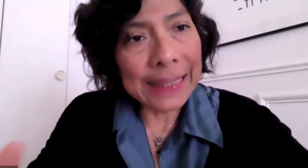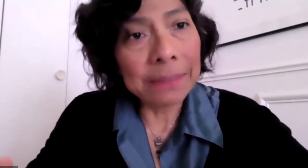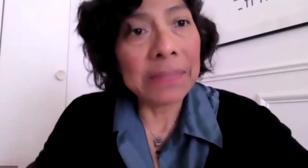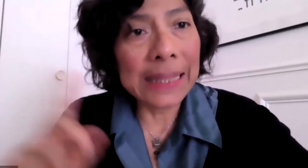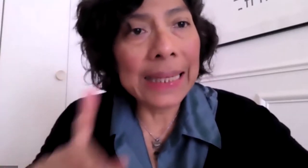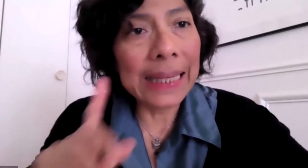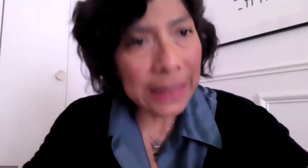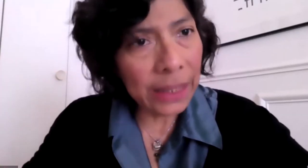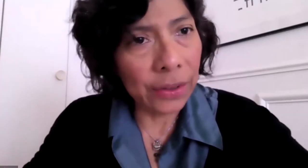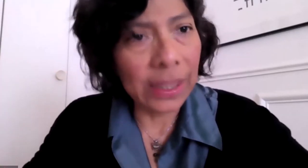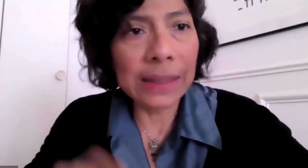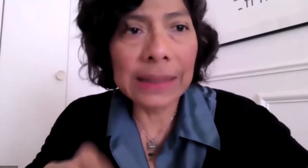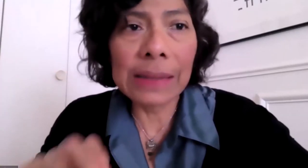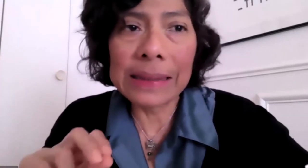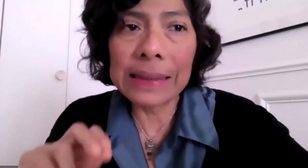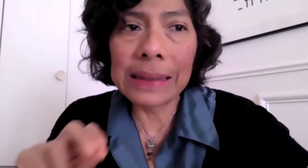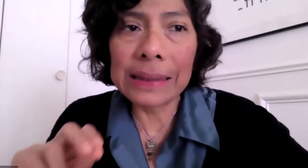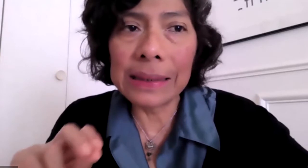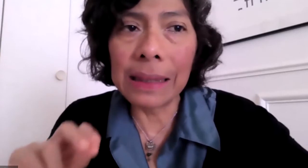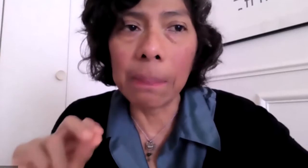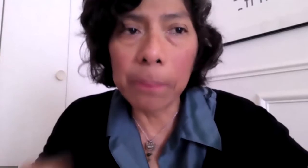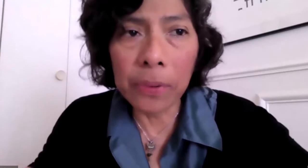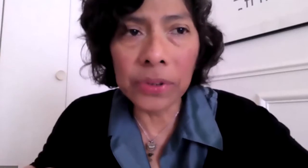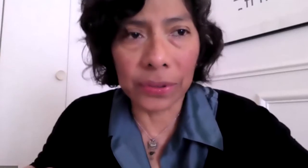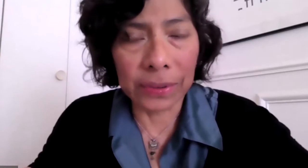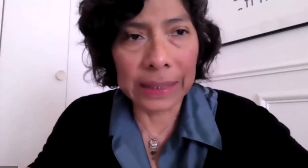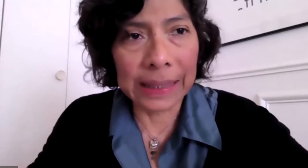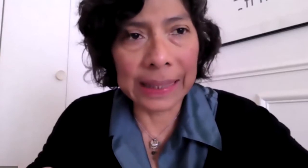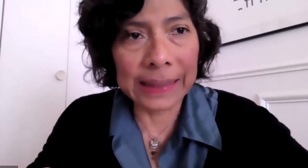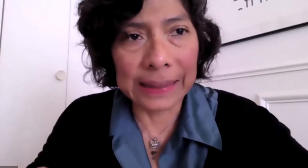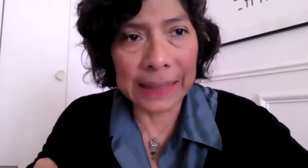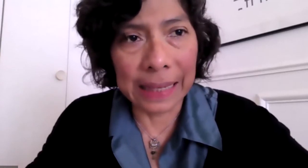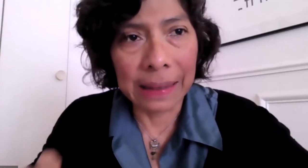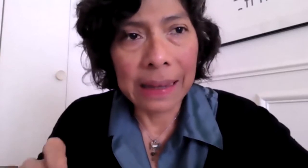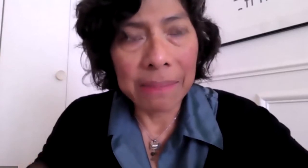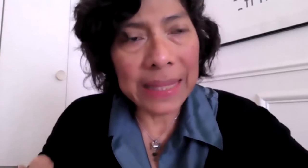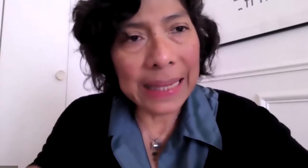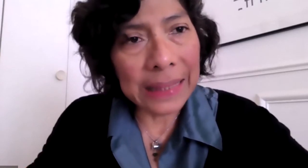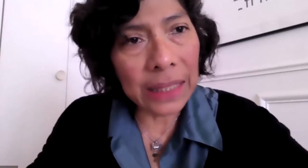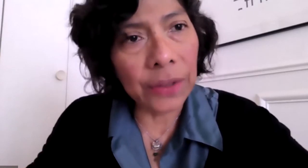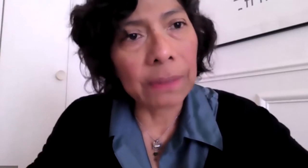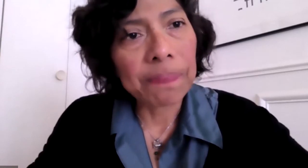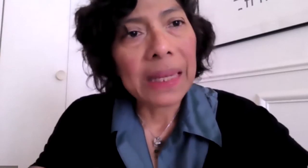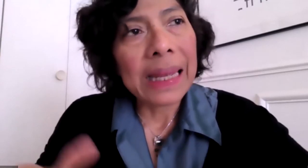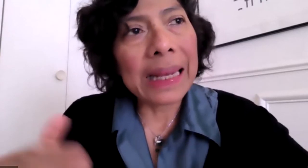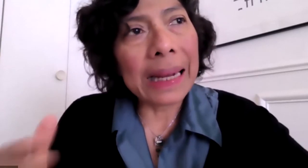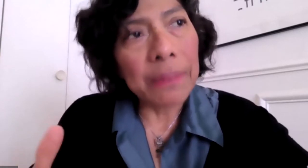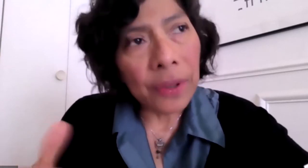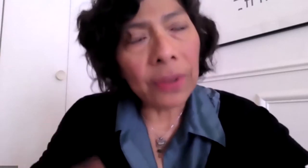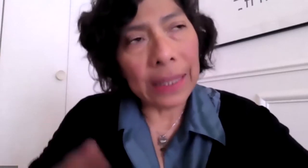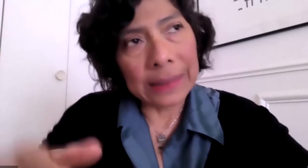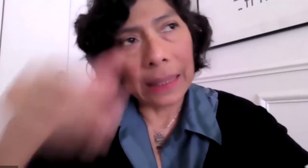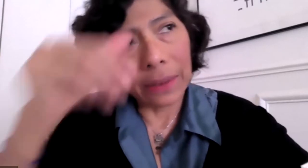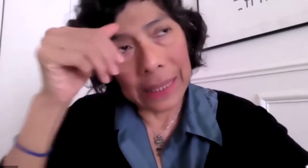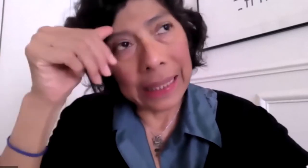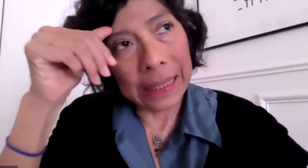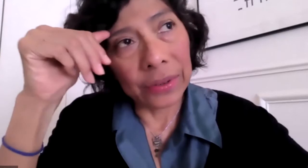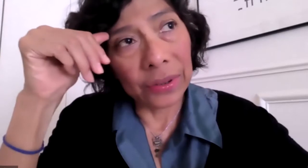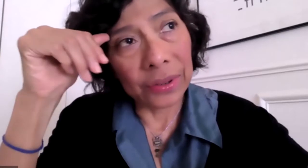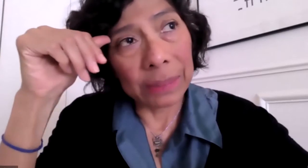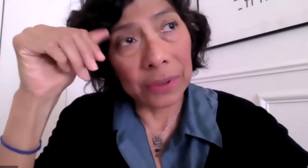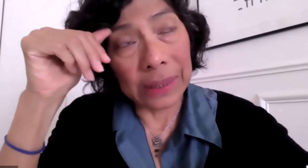Because the tests, what they do is to measure the kid and that's the point measure the kid